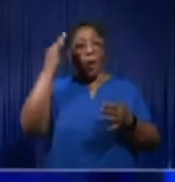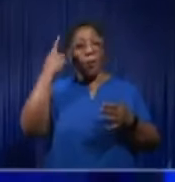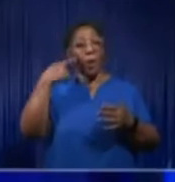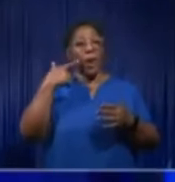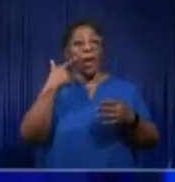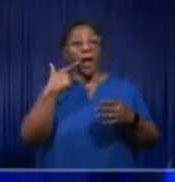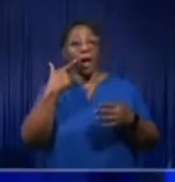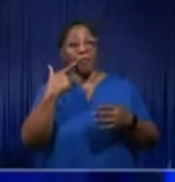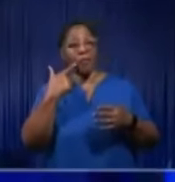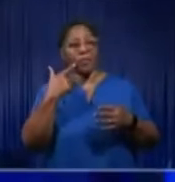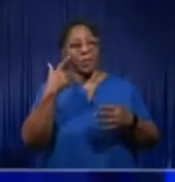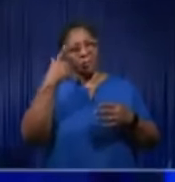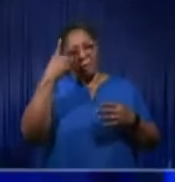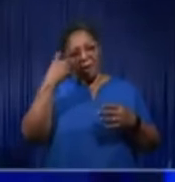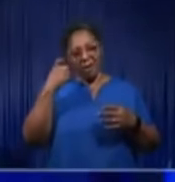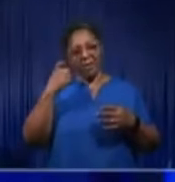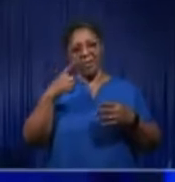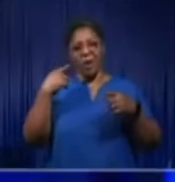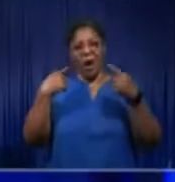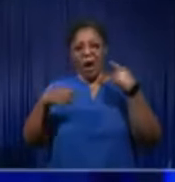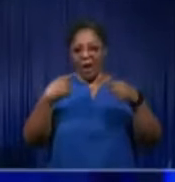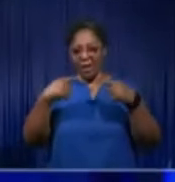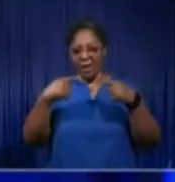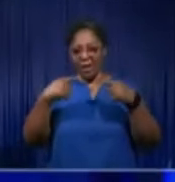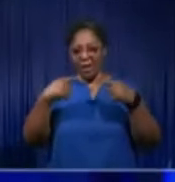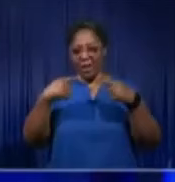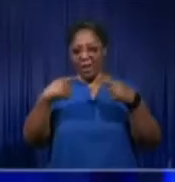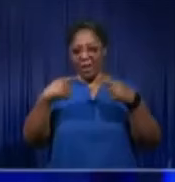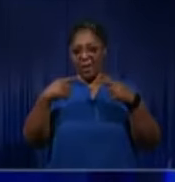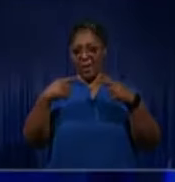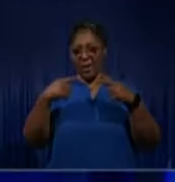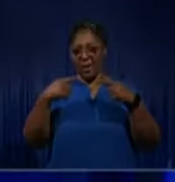arguments that are coming from that side. You are all over the place.